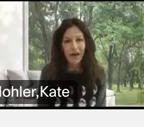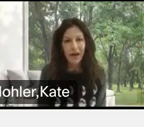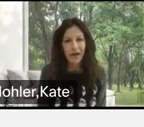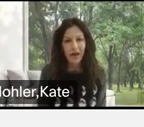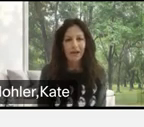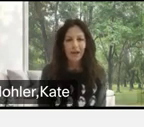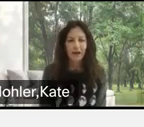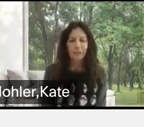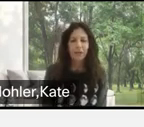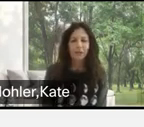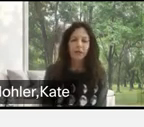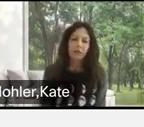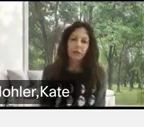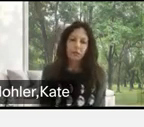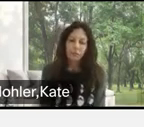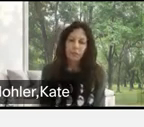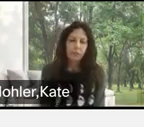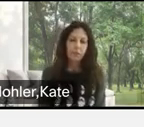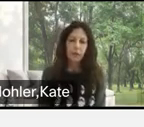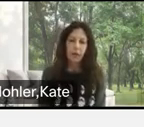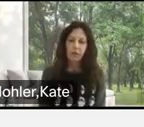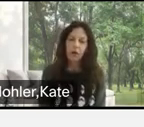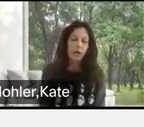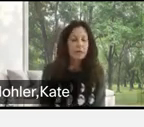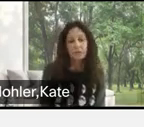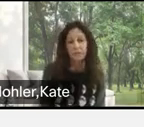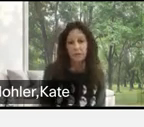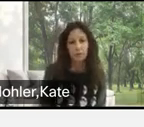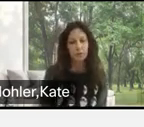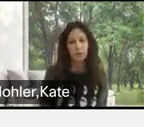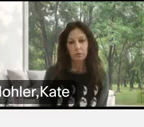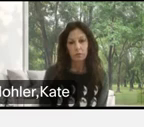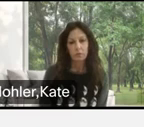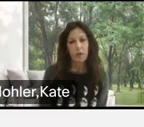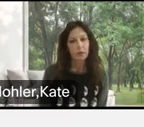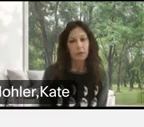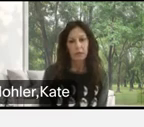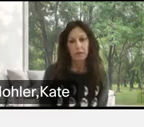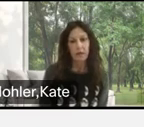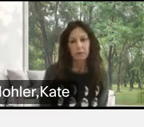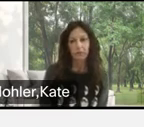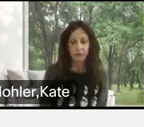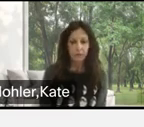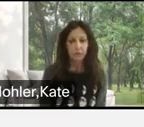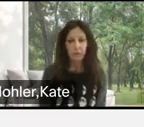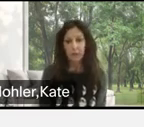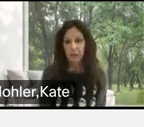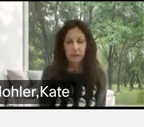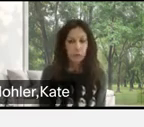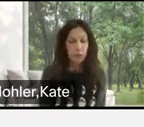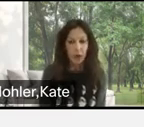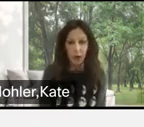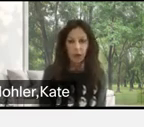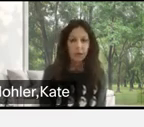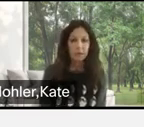event. And there, you know, people have all kinds of physical, physical maladies that prevent them from